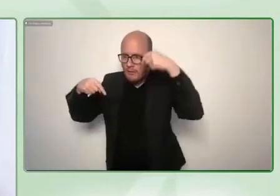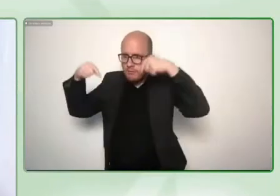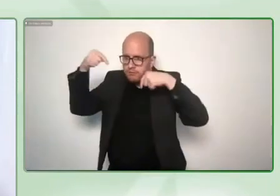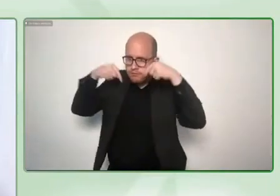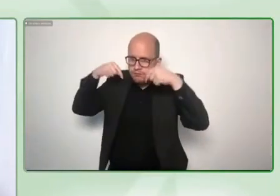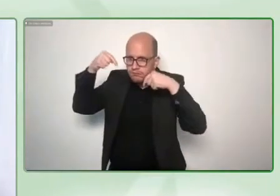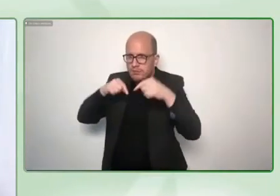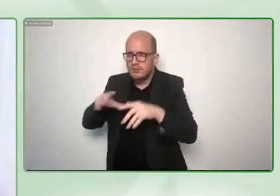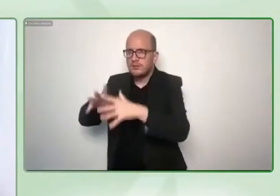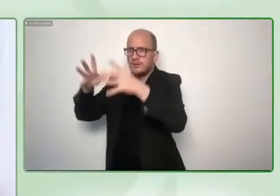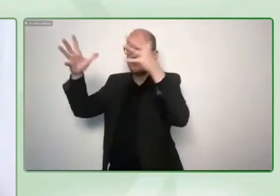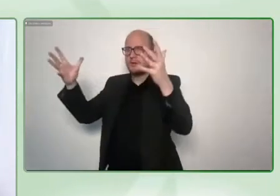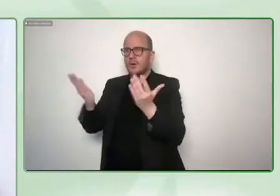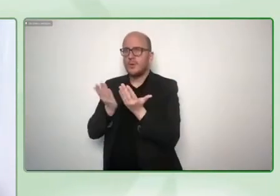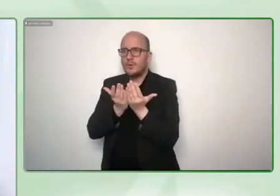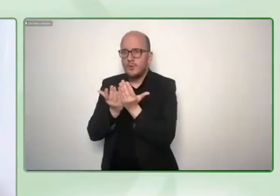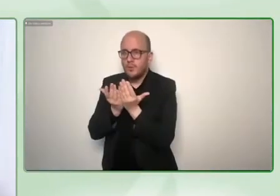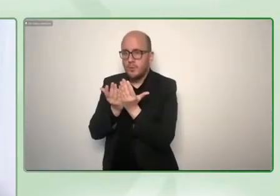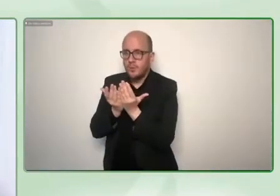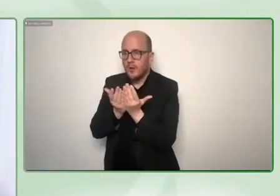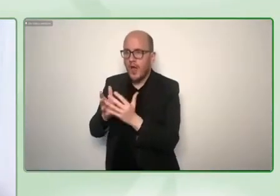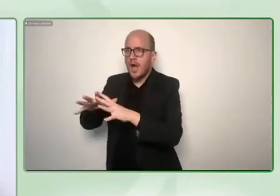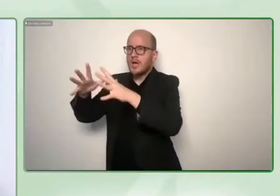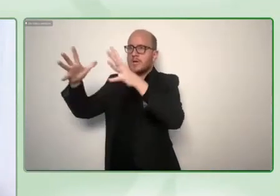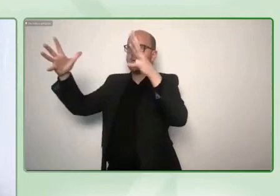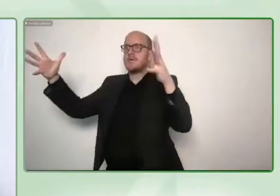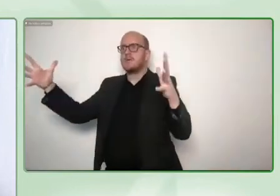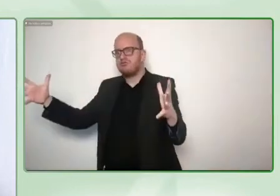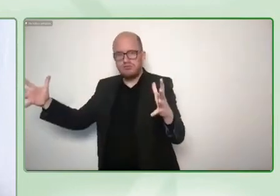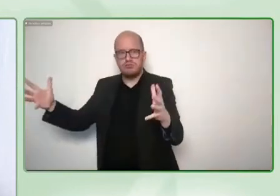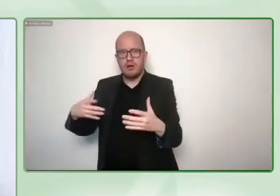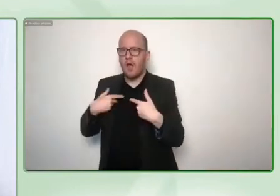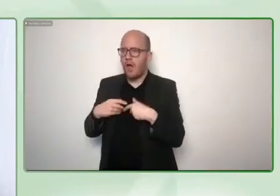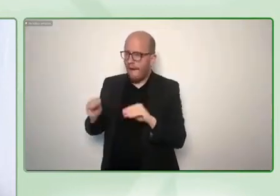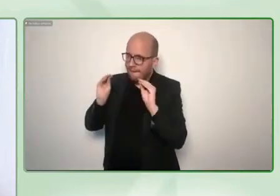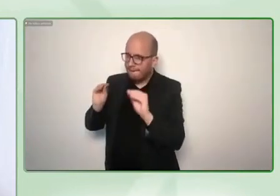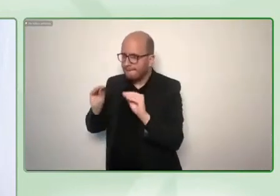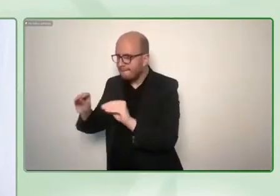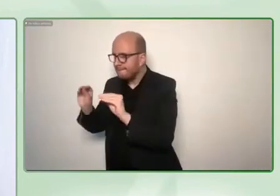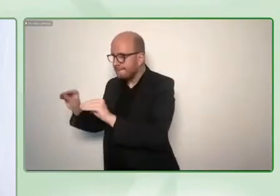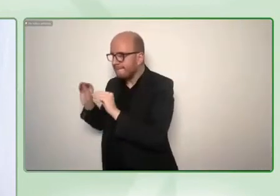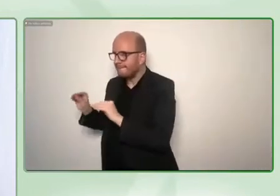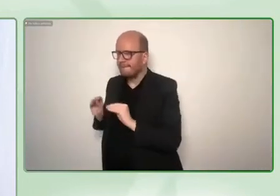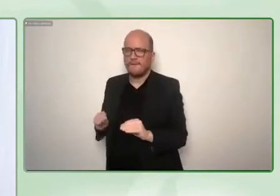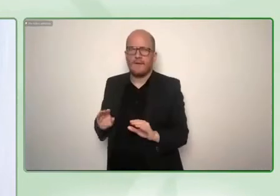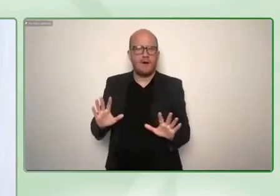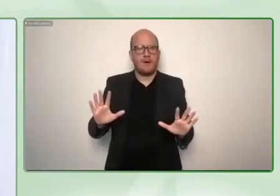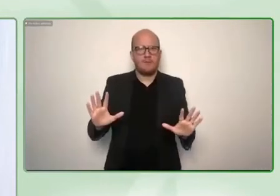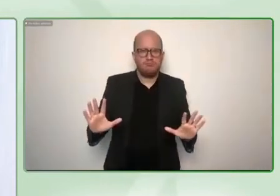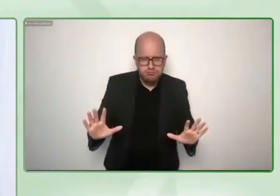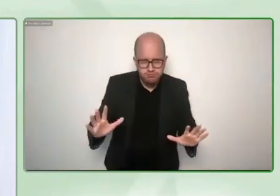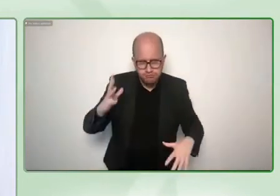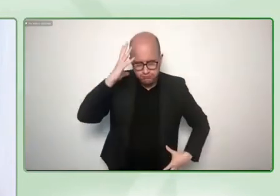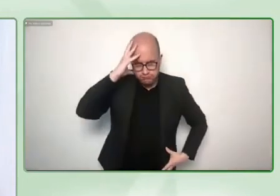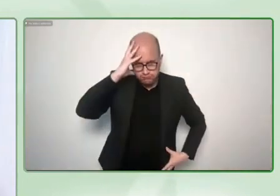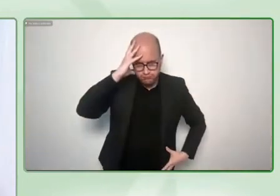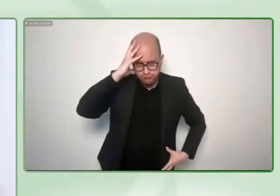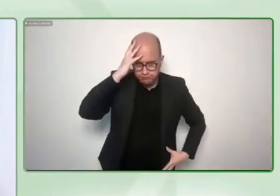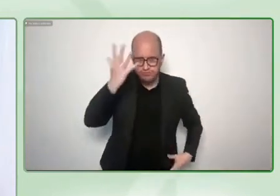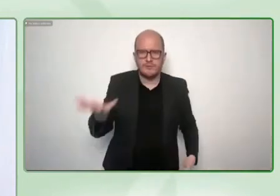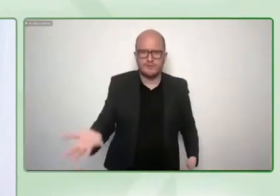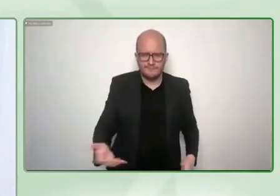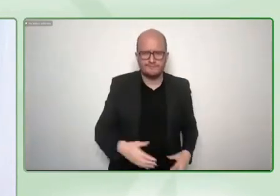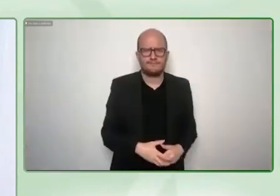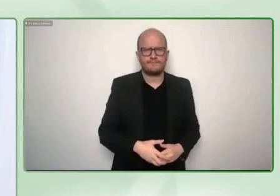coming in this last for uh three to four minutes uh let's no more more move to the to the to the human side of it uh peter from your